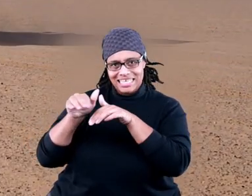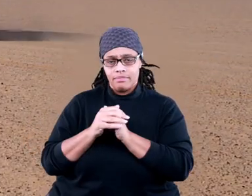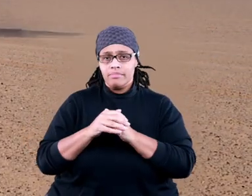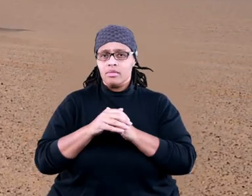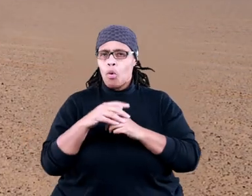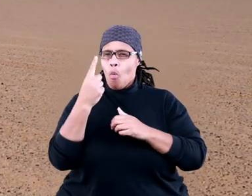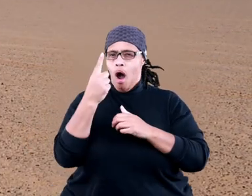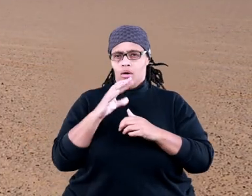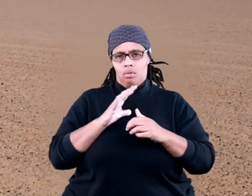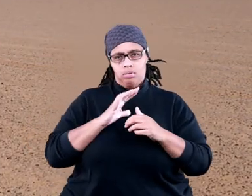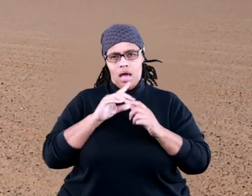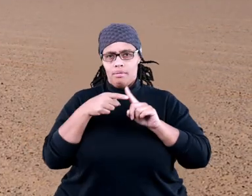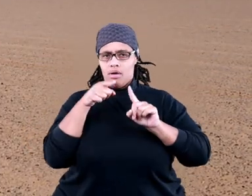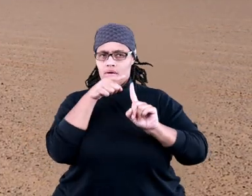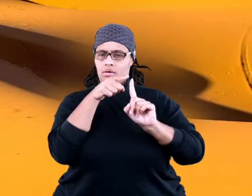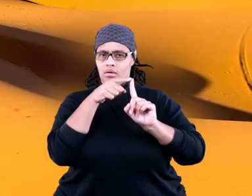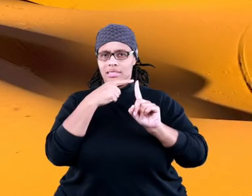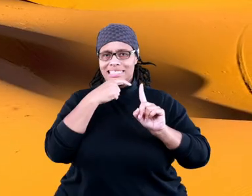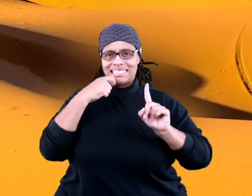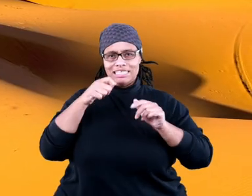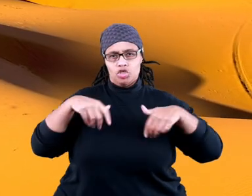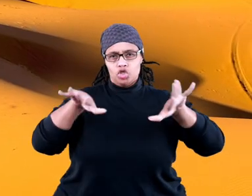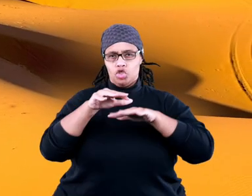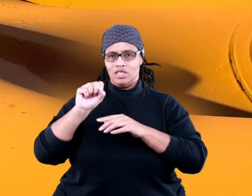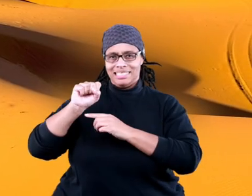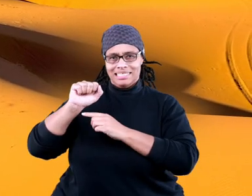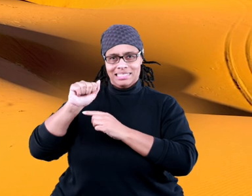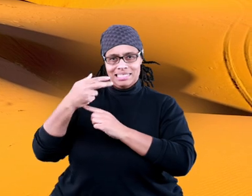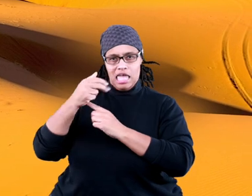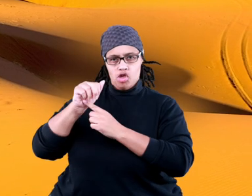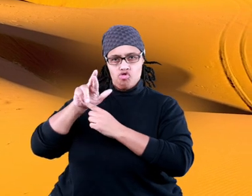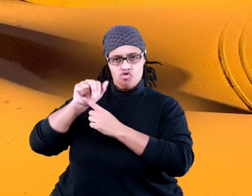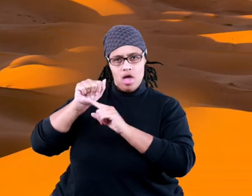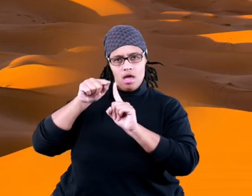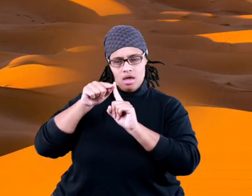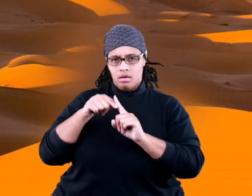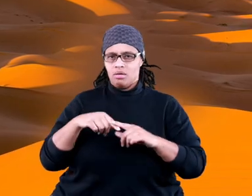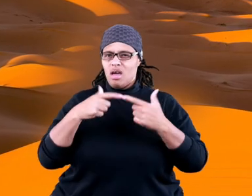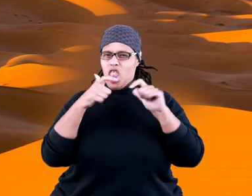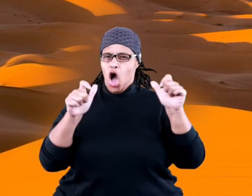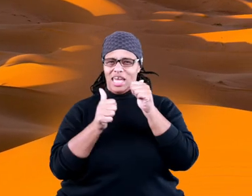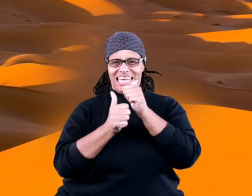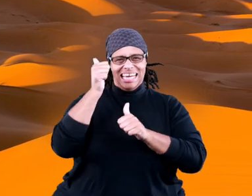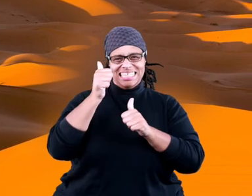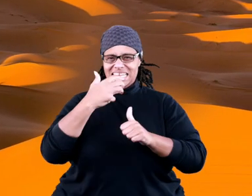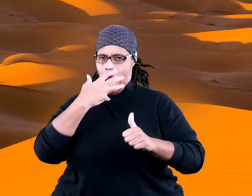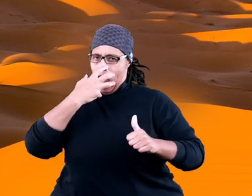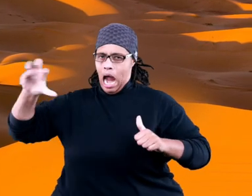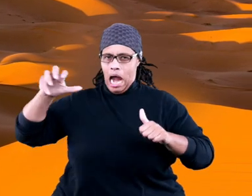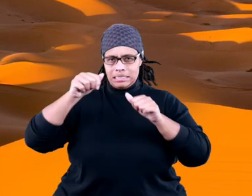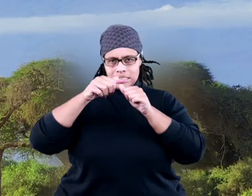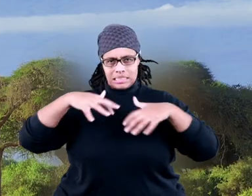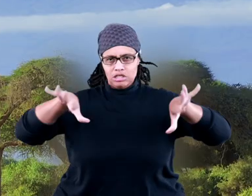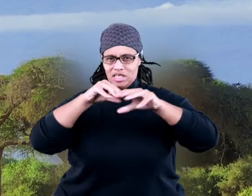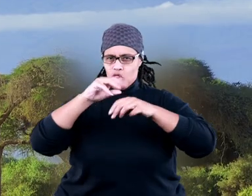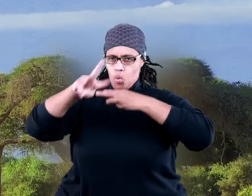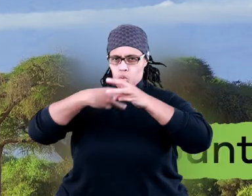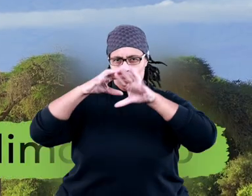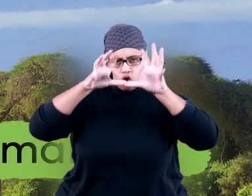geographical features include the Sahara Desert, which is the largest hot desert in the world,